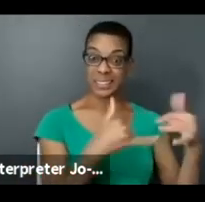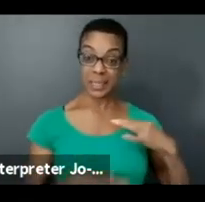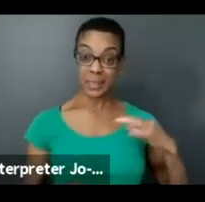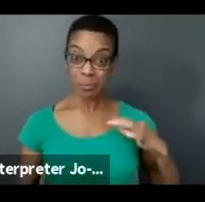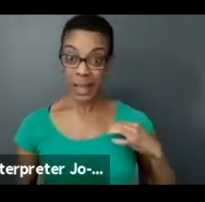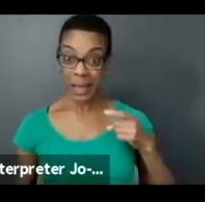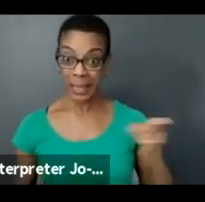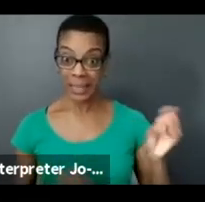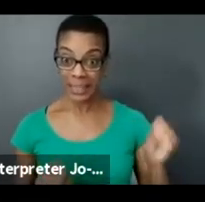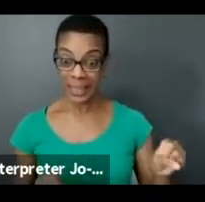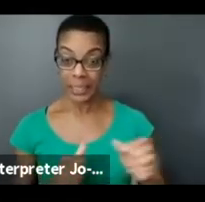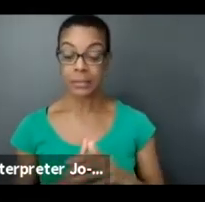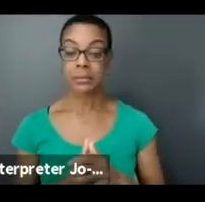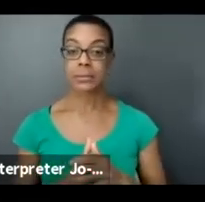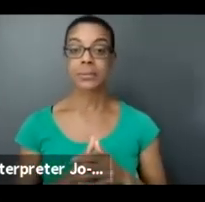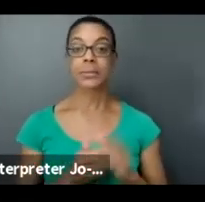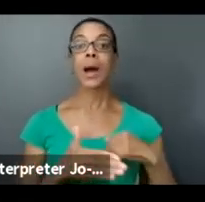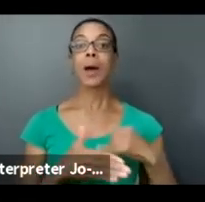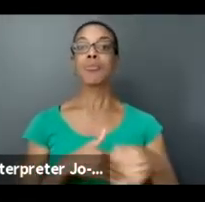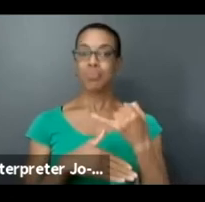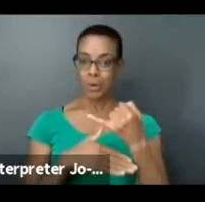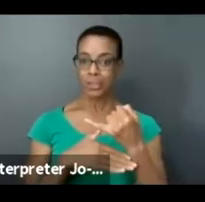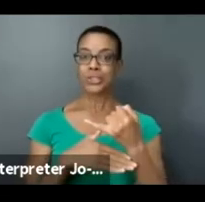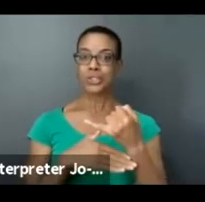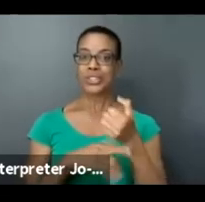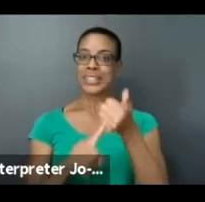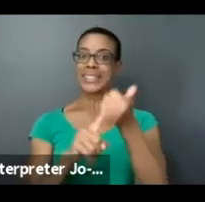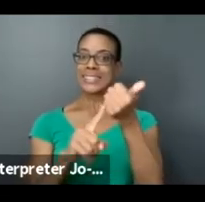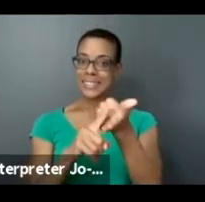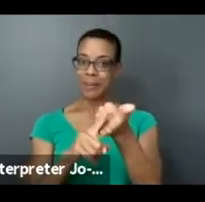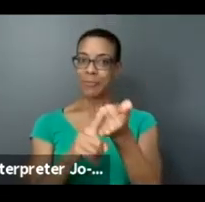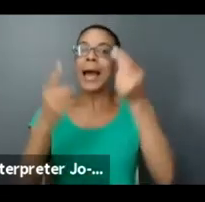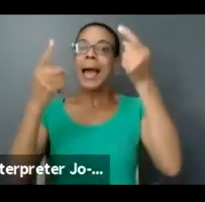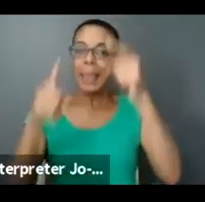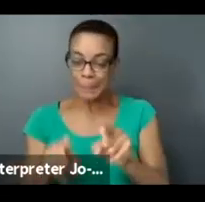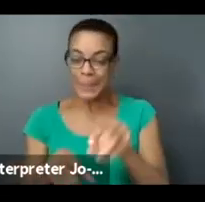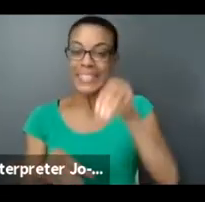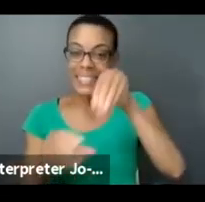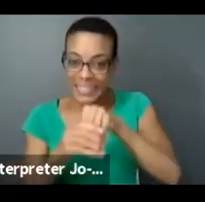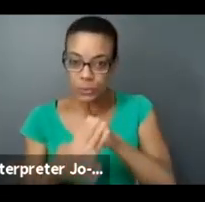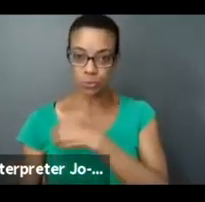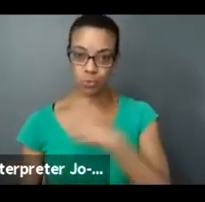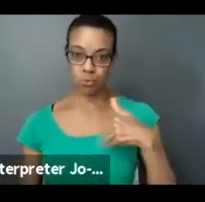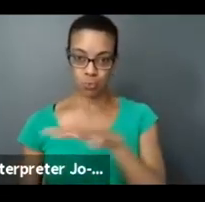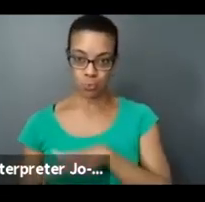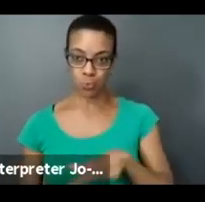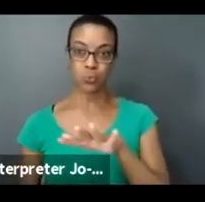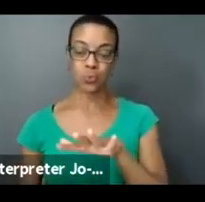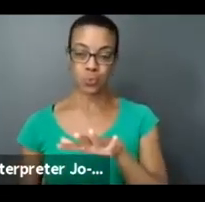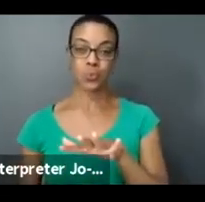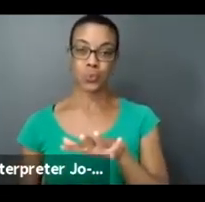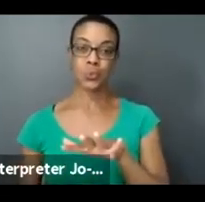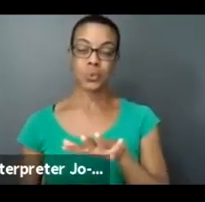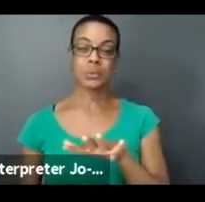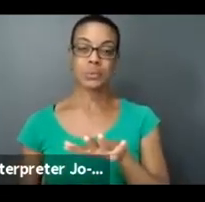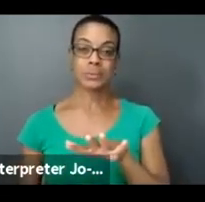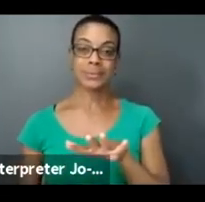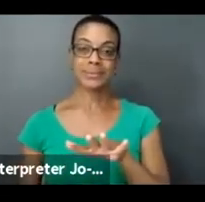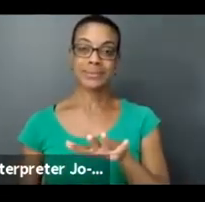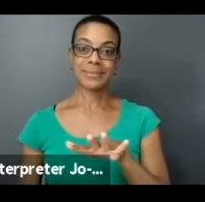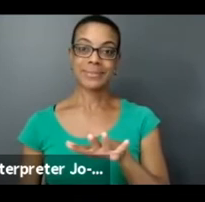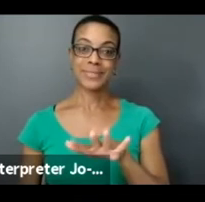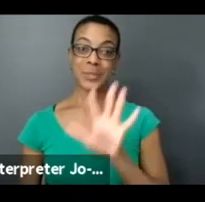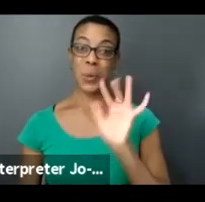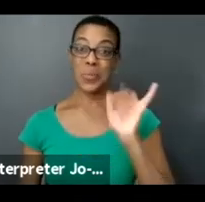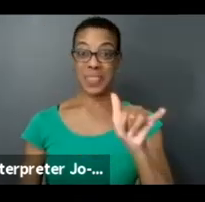project does have to occur in Toronto. So unfortunately, a project like that